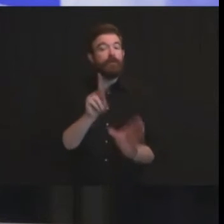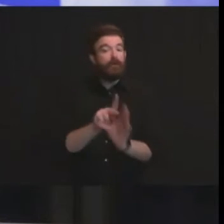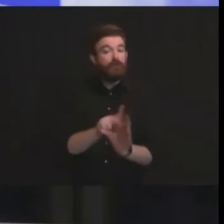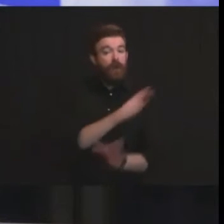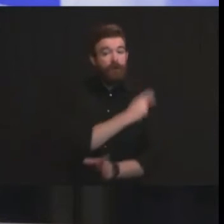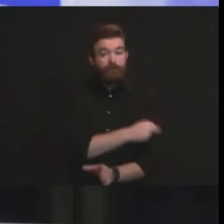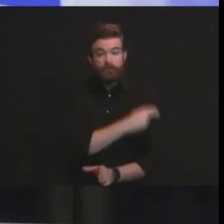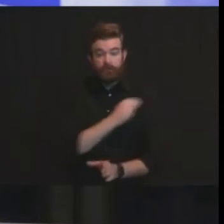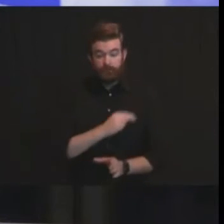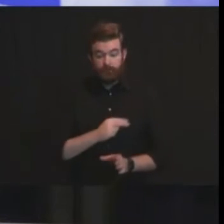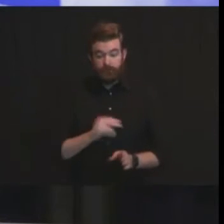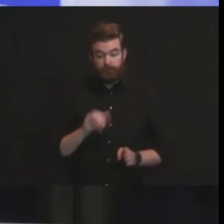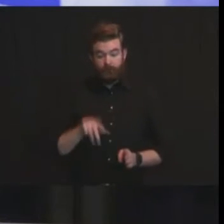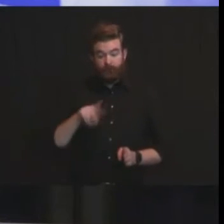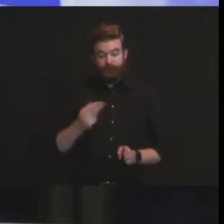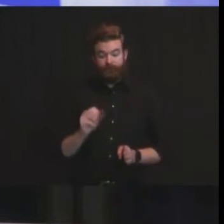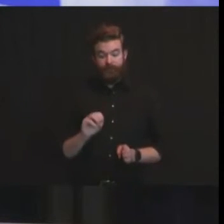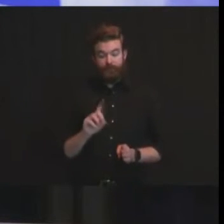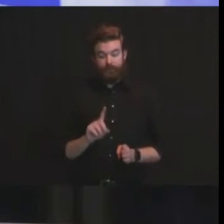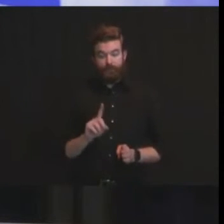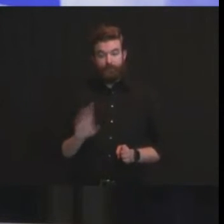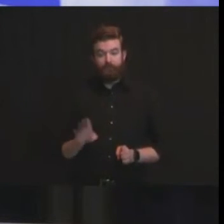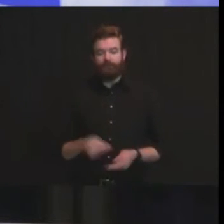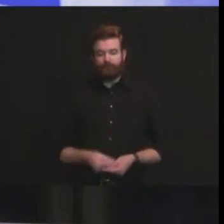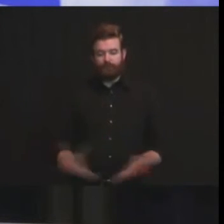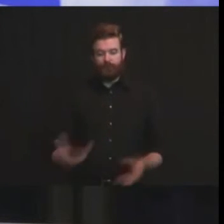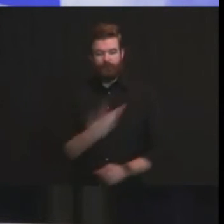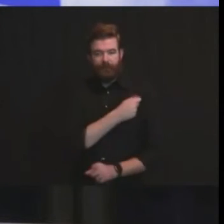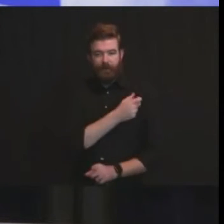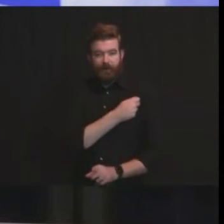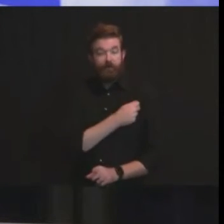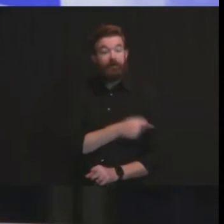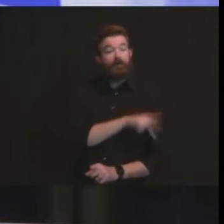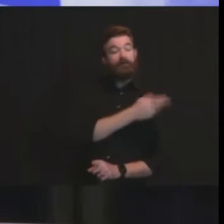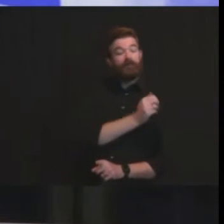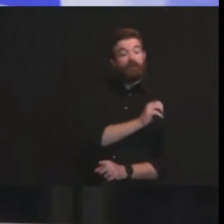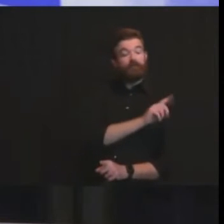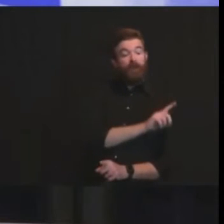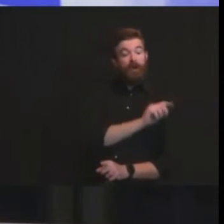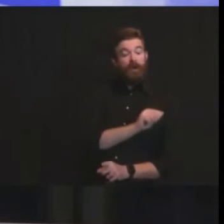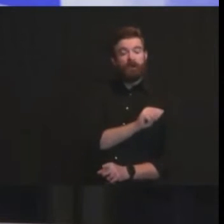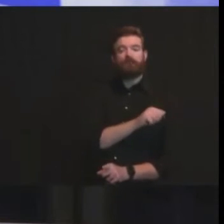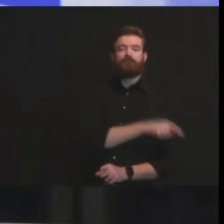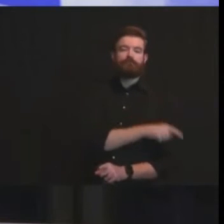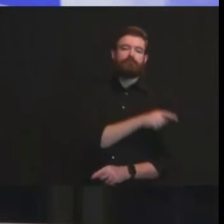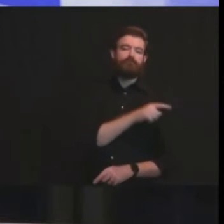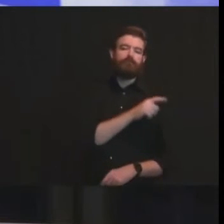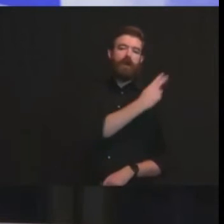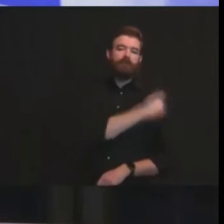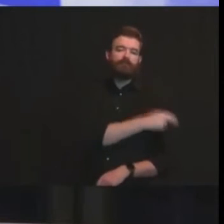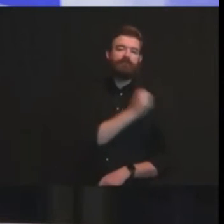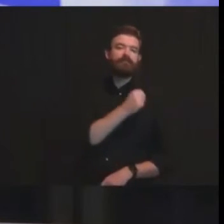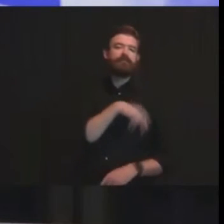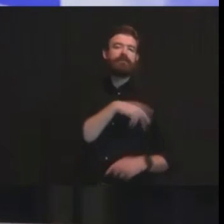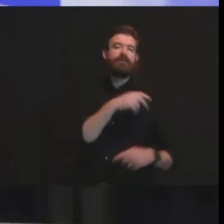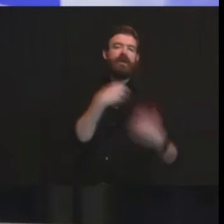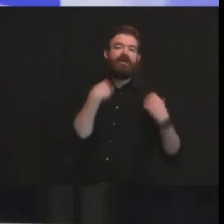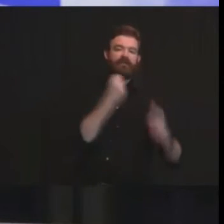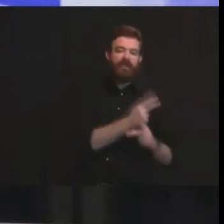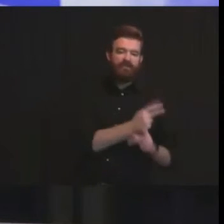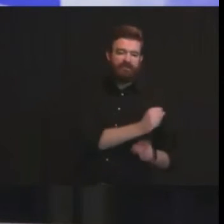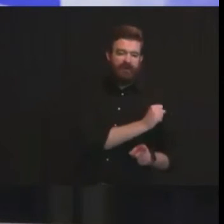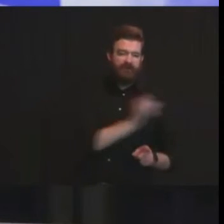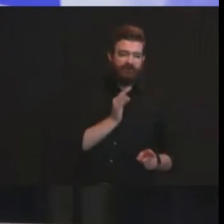1a 1b who had yet been vaccinated including critical populations and the general population